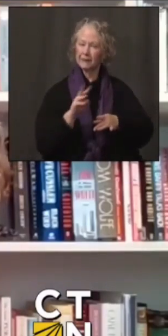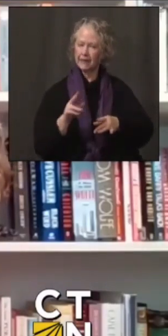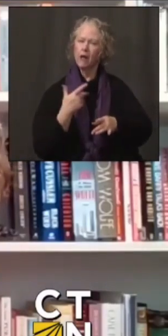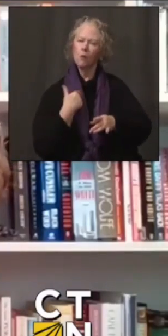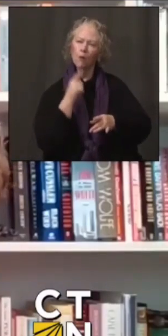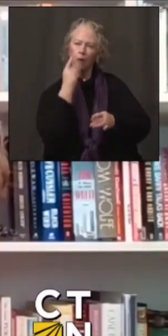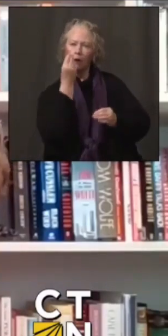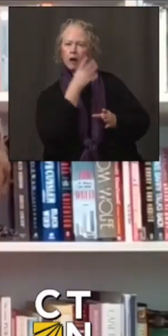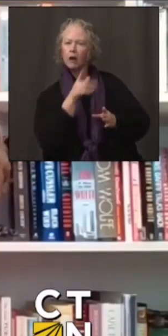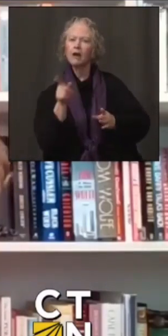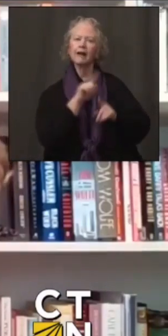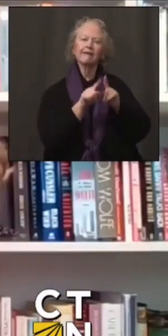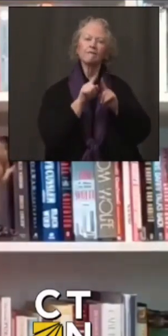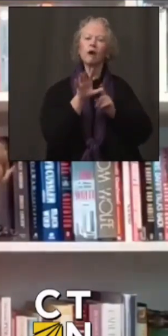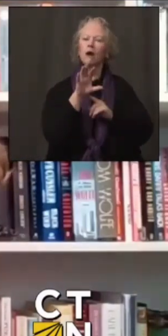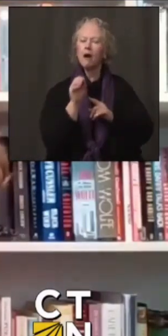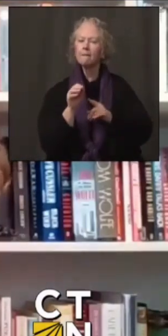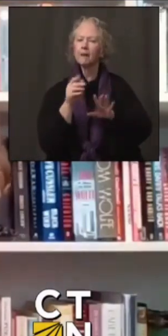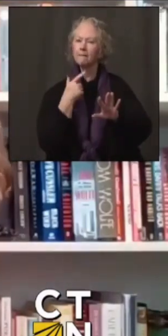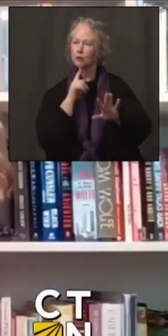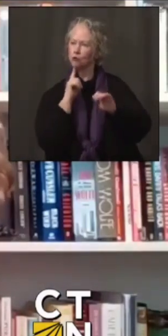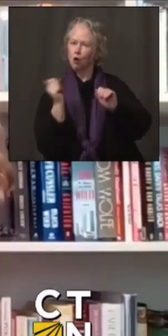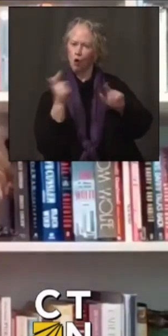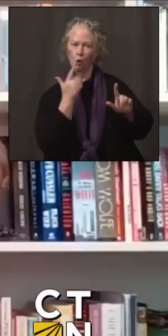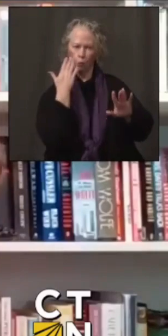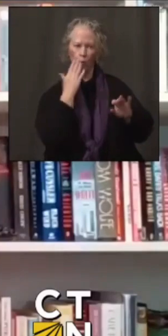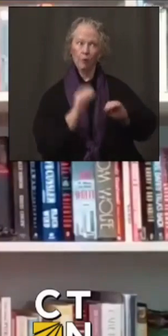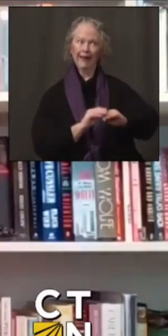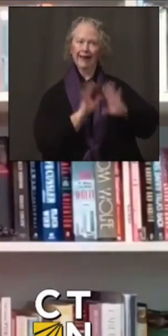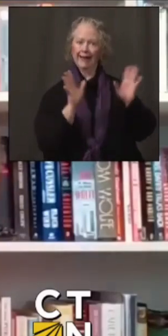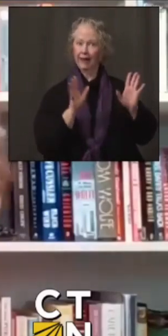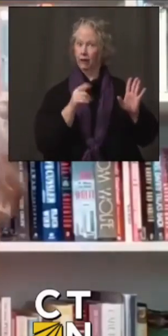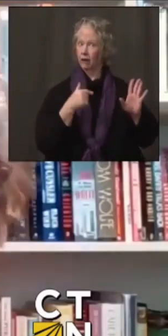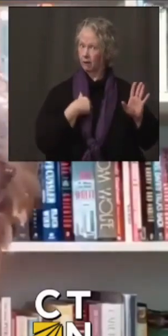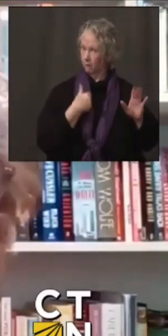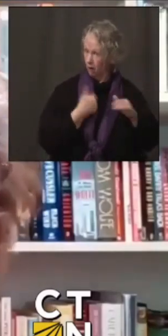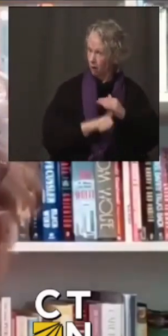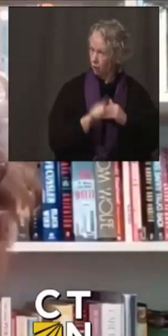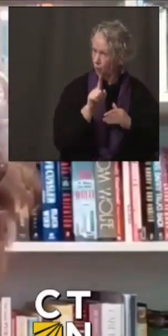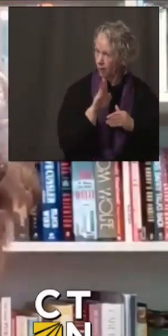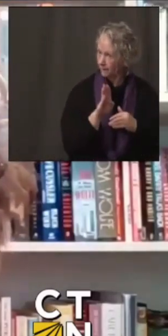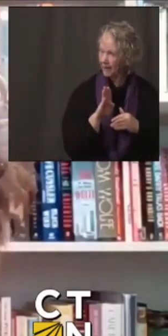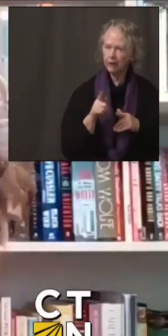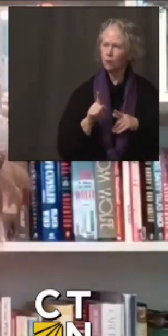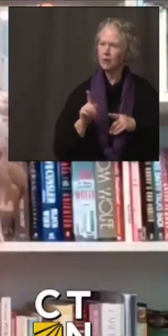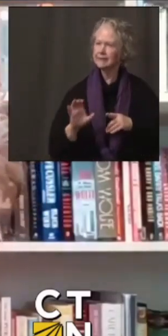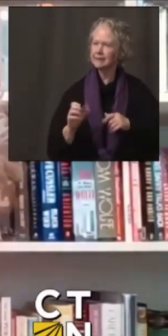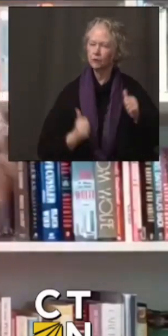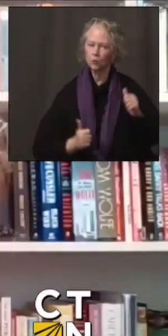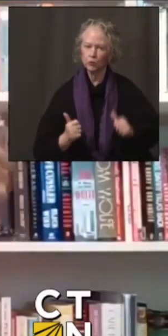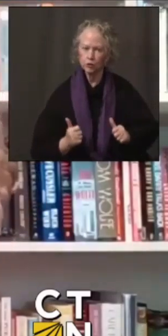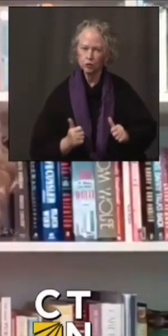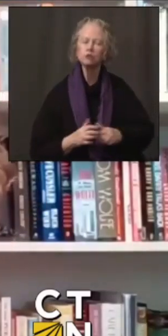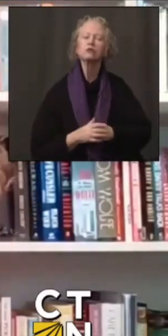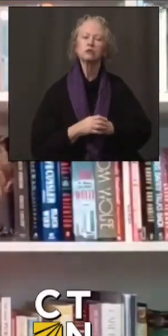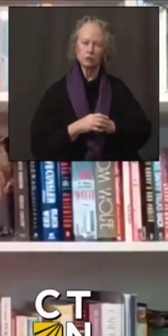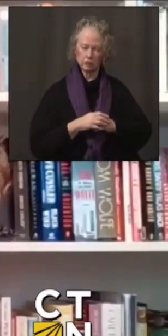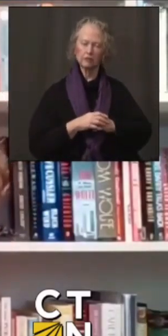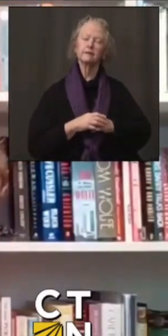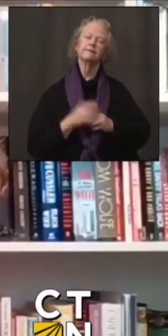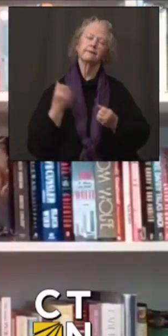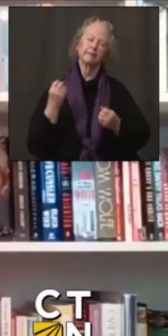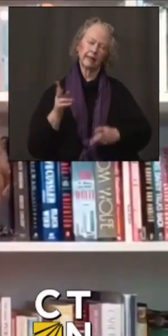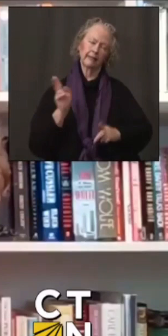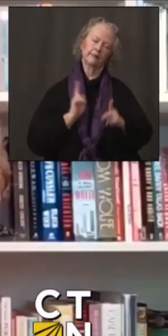stakeholders to make sure everybody knows whether they fit into the 1B or the 1C category. We've been getting lots of